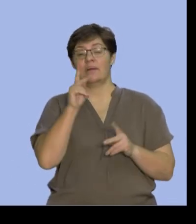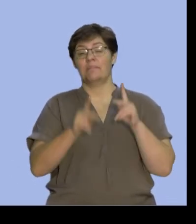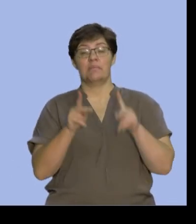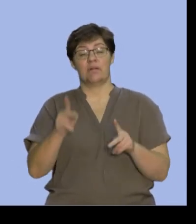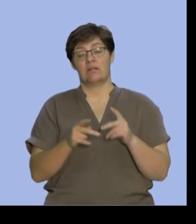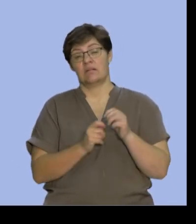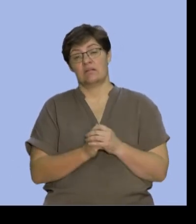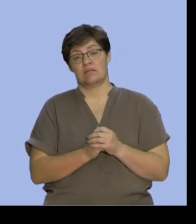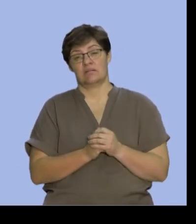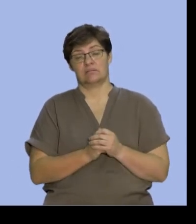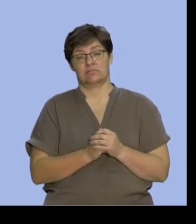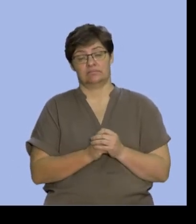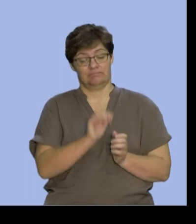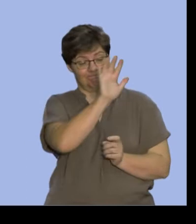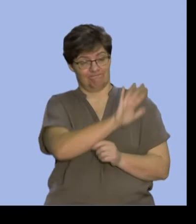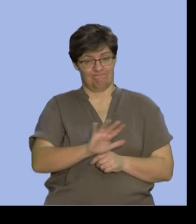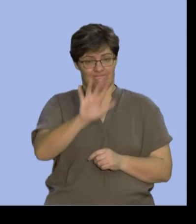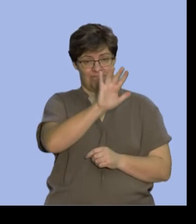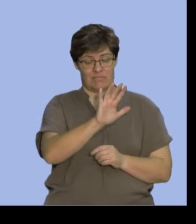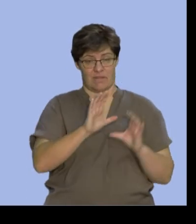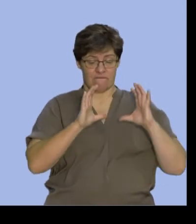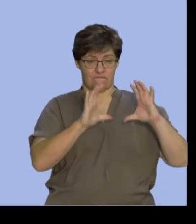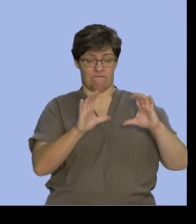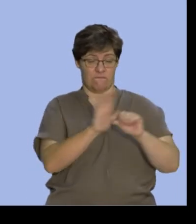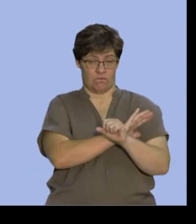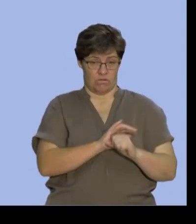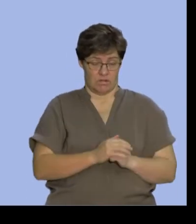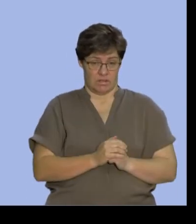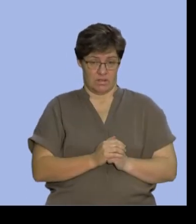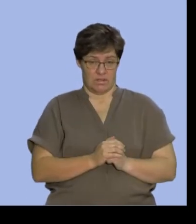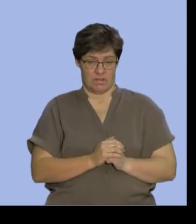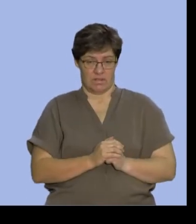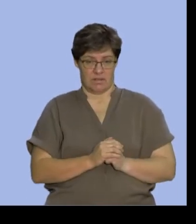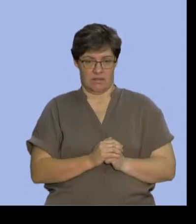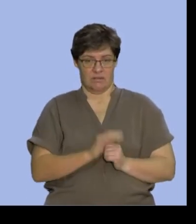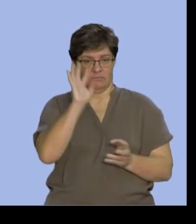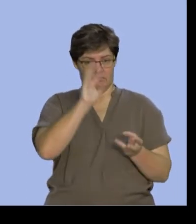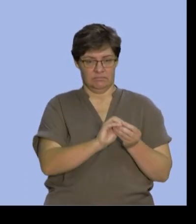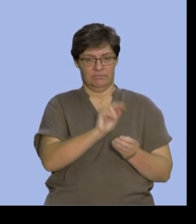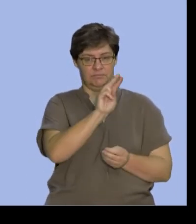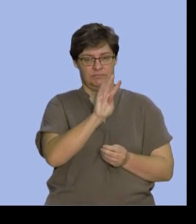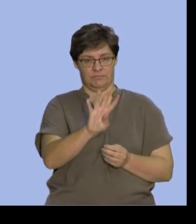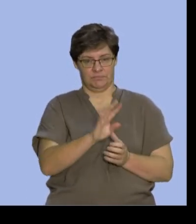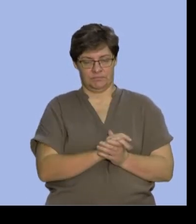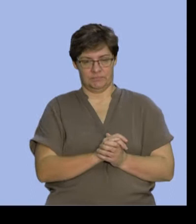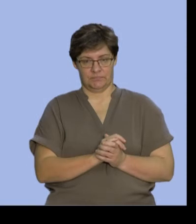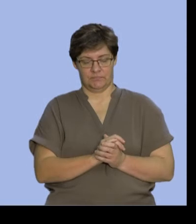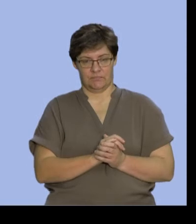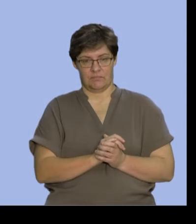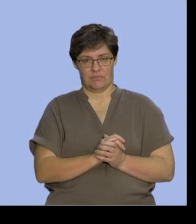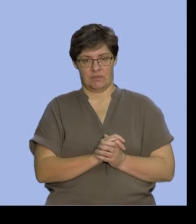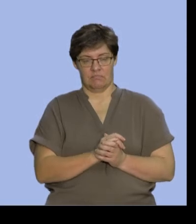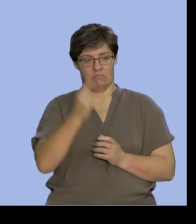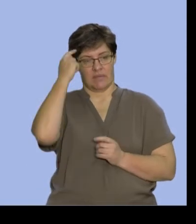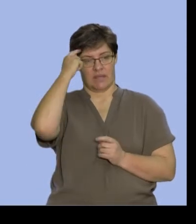are in that whole set. That whole set comes to 24. So if I think about